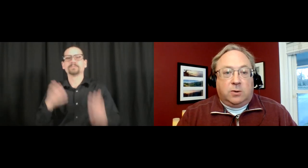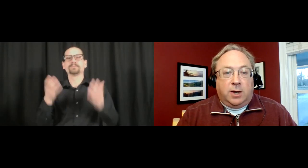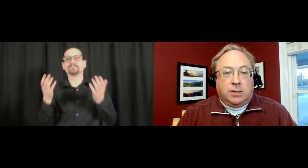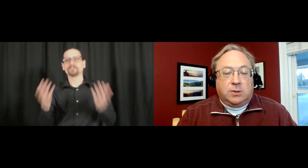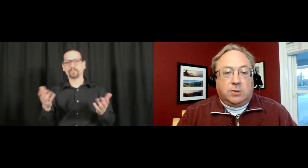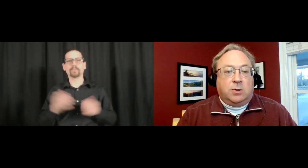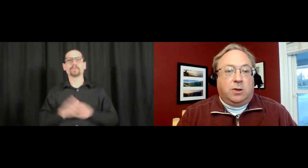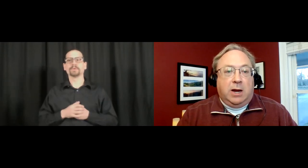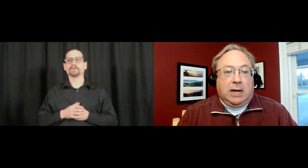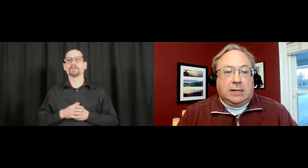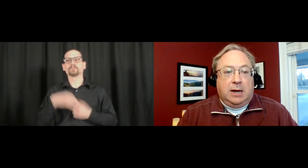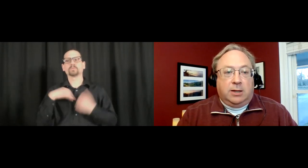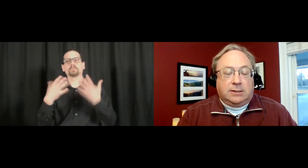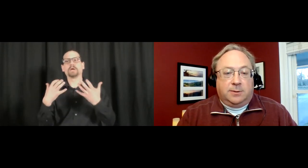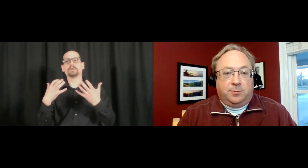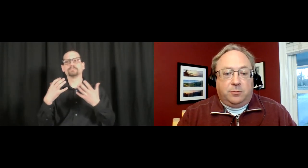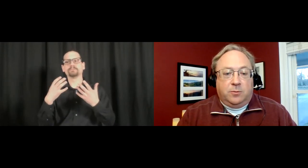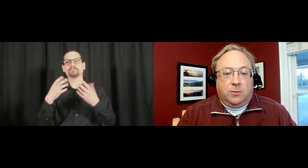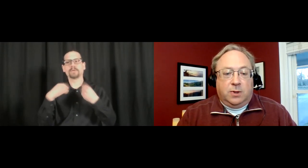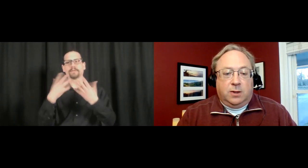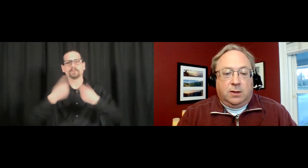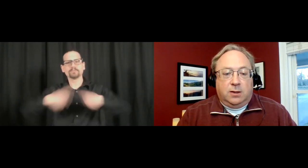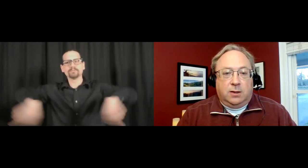chat and answer your questions, or is there another way you'd like to handle this?